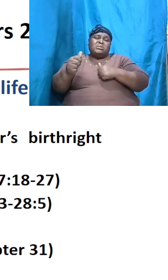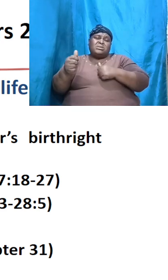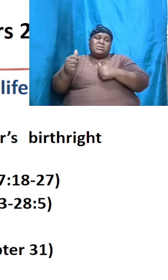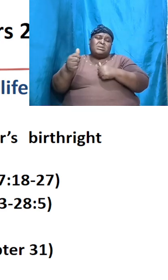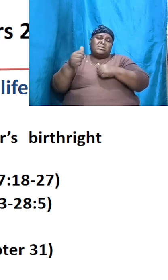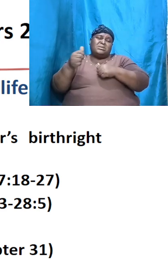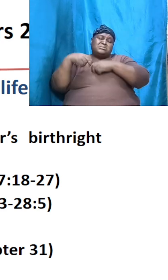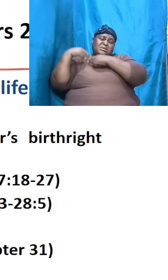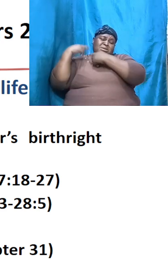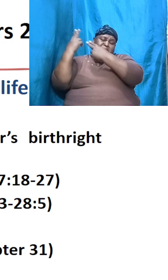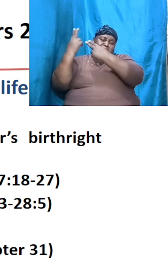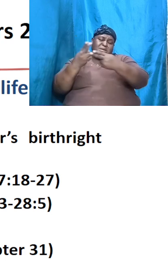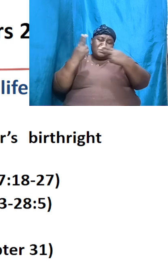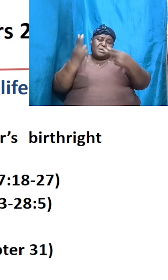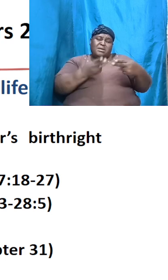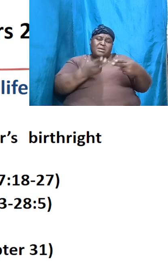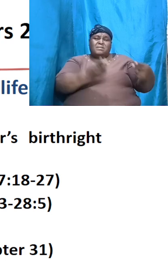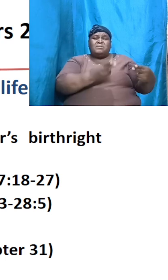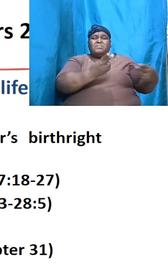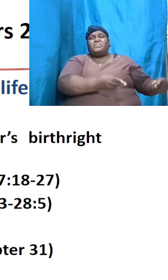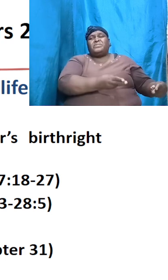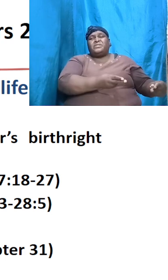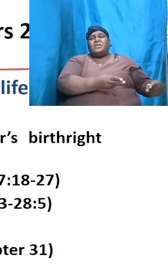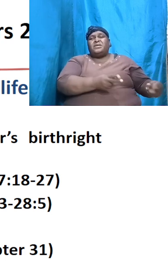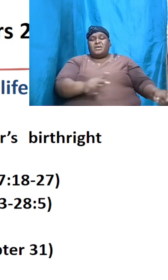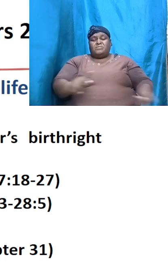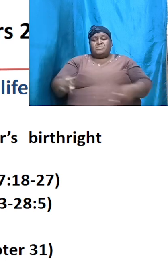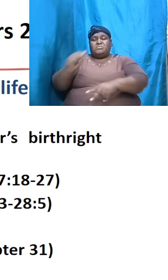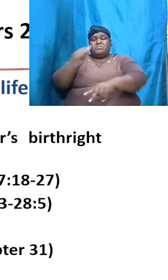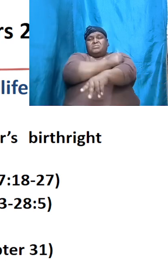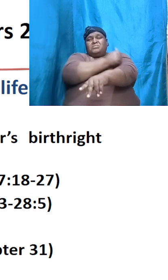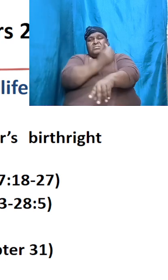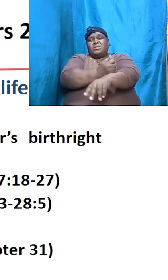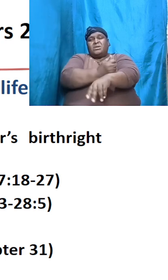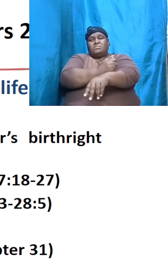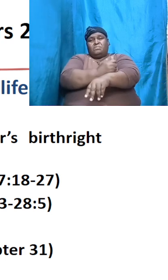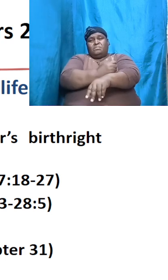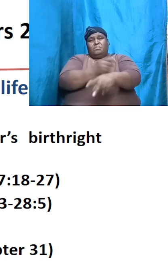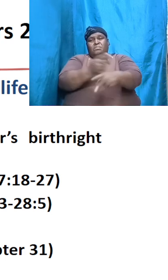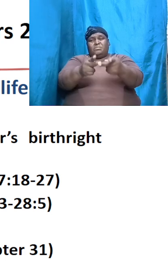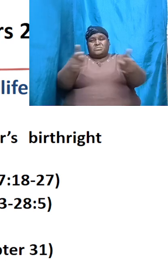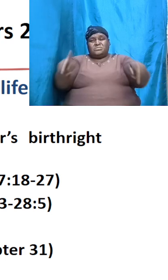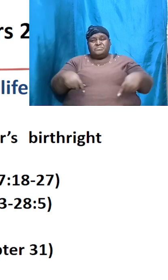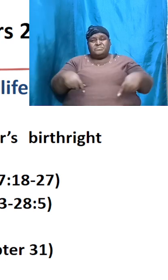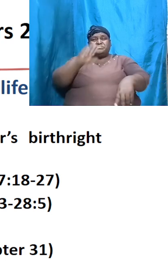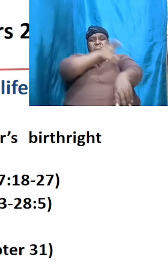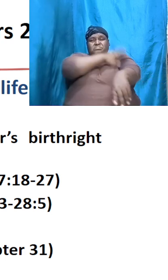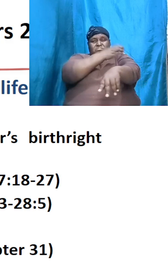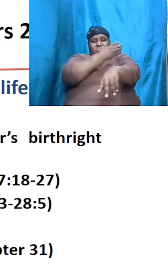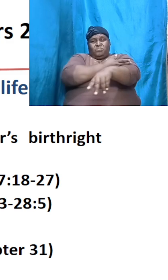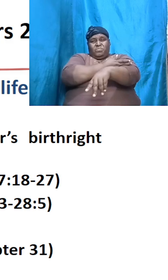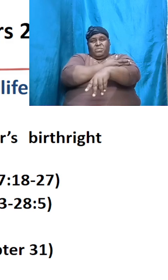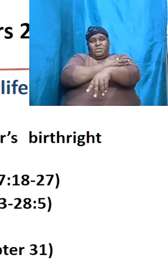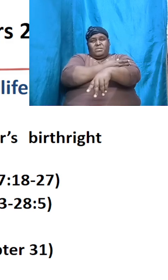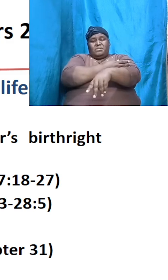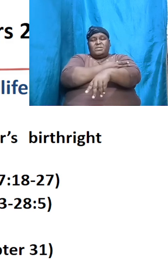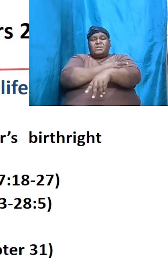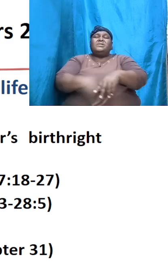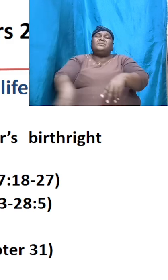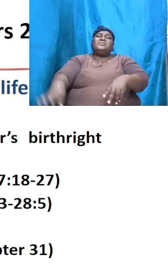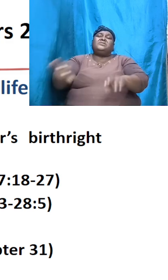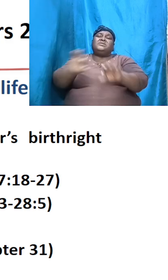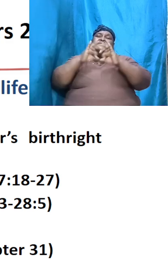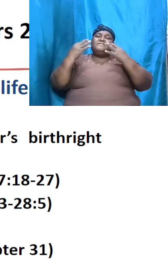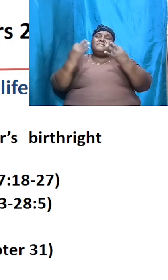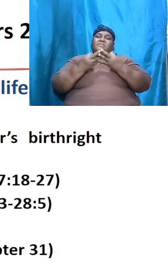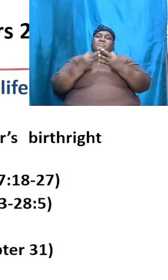him in a position of authority that would place him in a position of power within the ranks of the family that